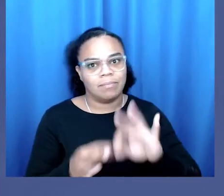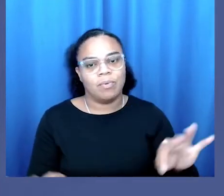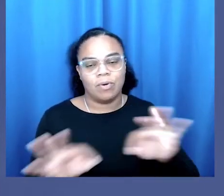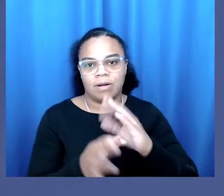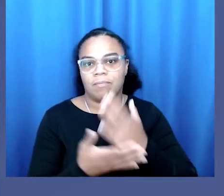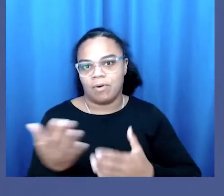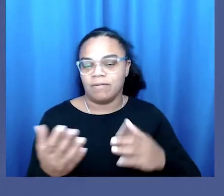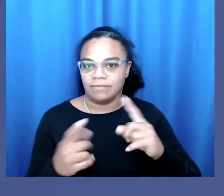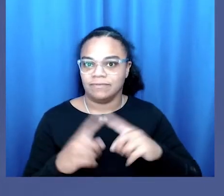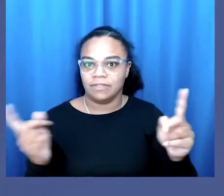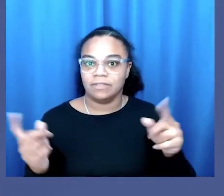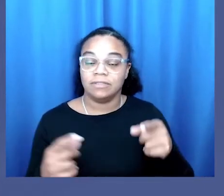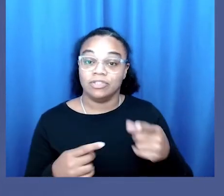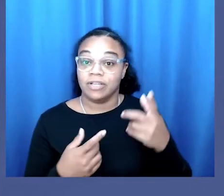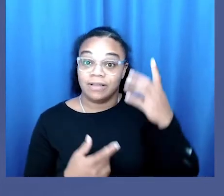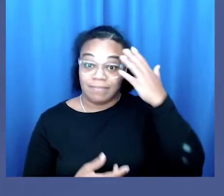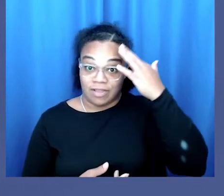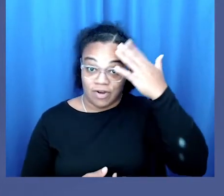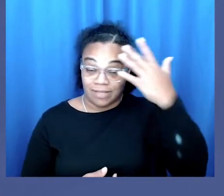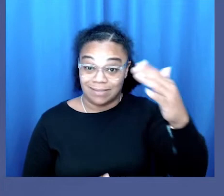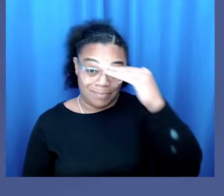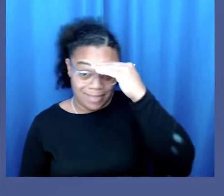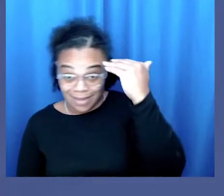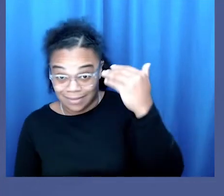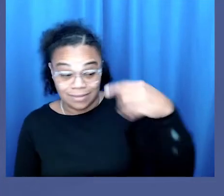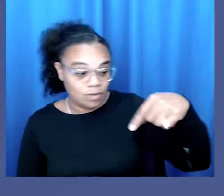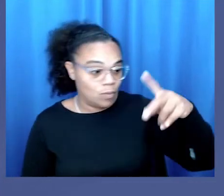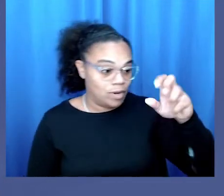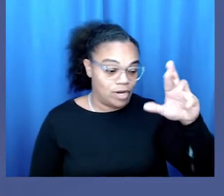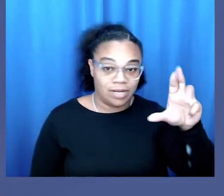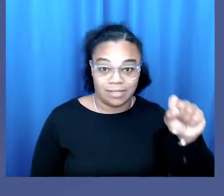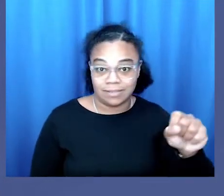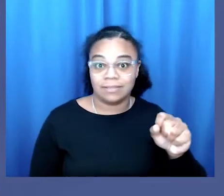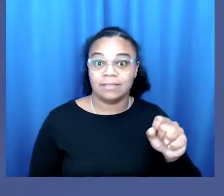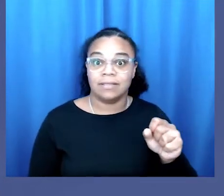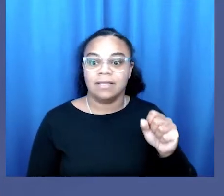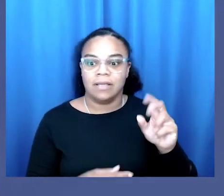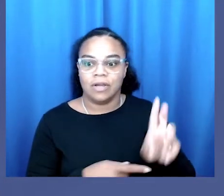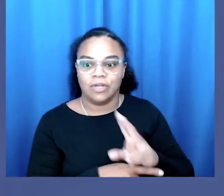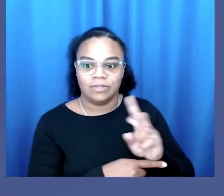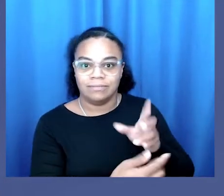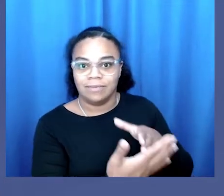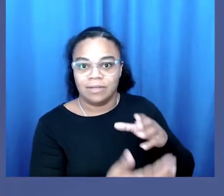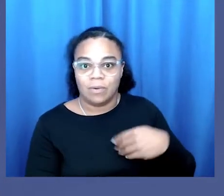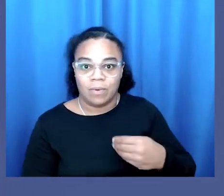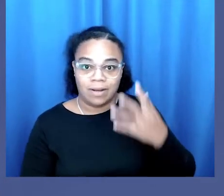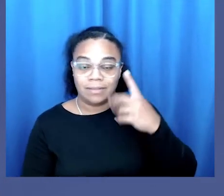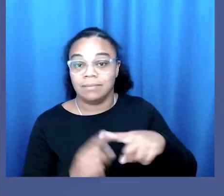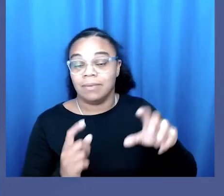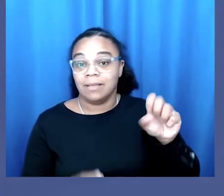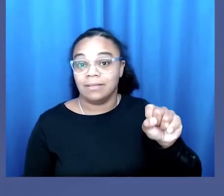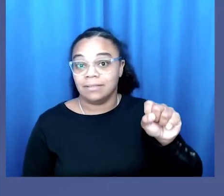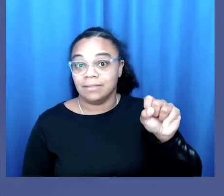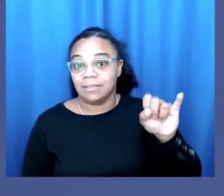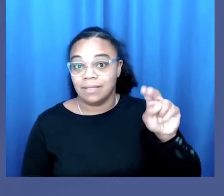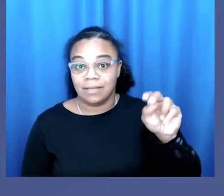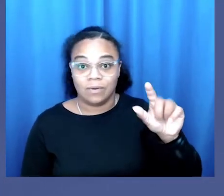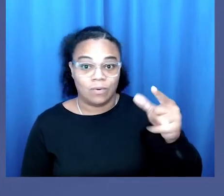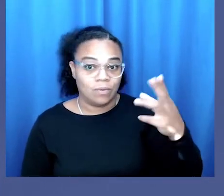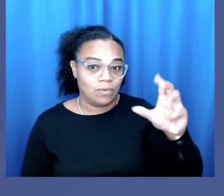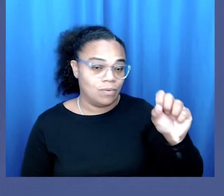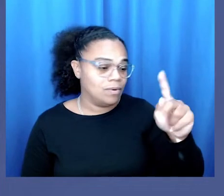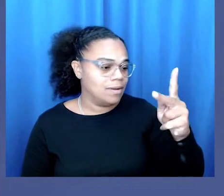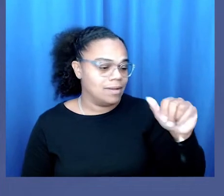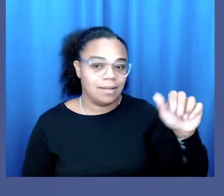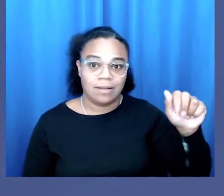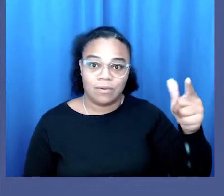difference. Rahman theorizes that blackness and queerness are used to short whiteness, while Shinsuke Iguchi provides